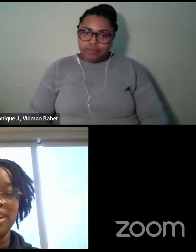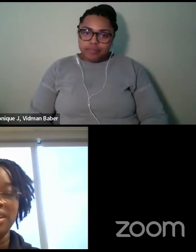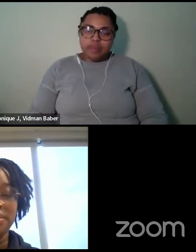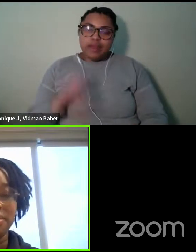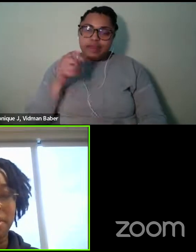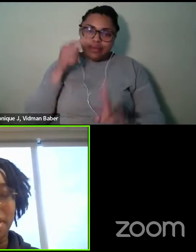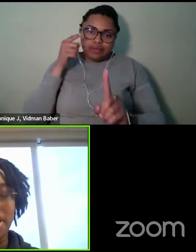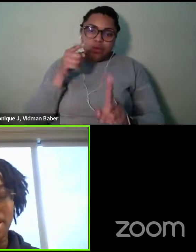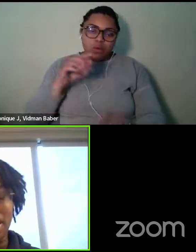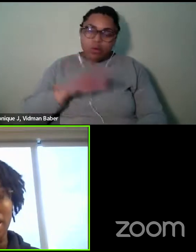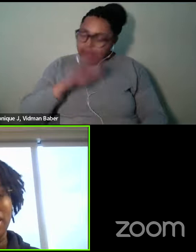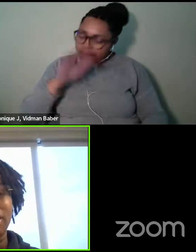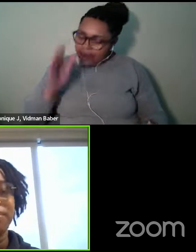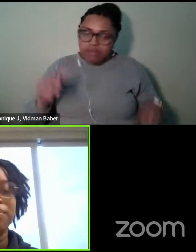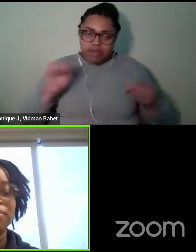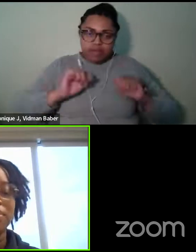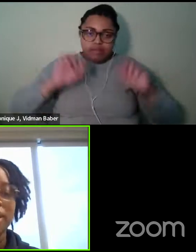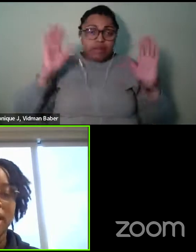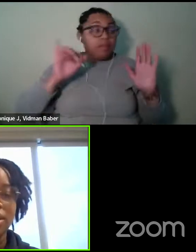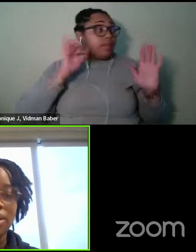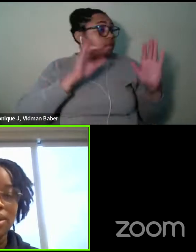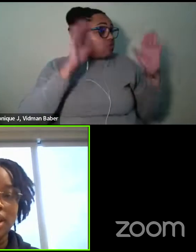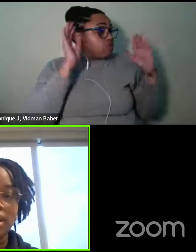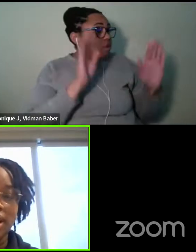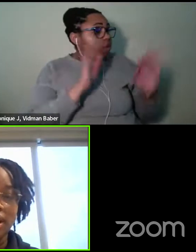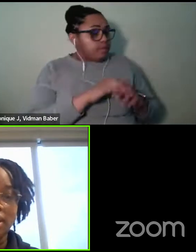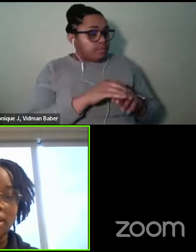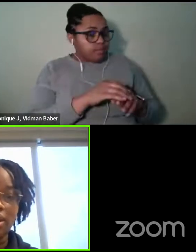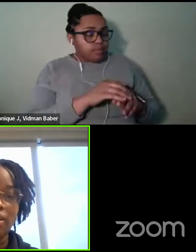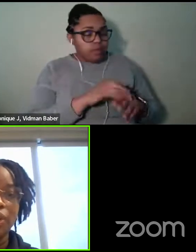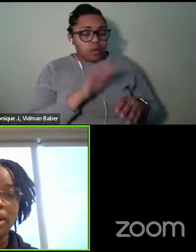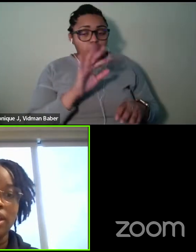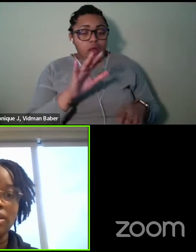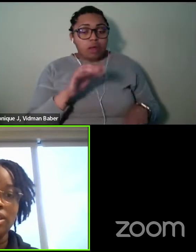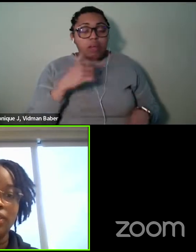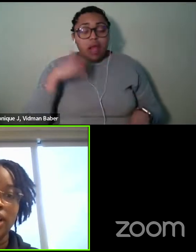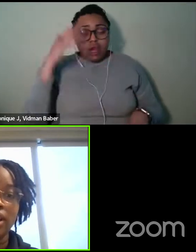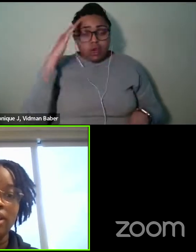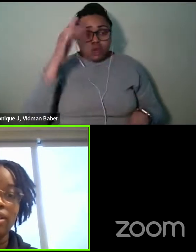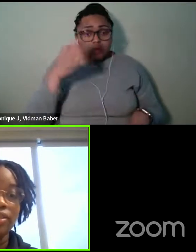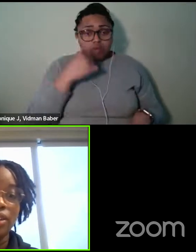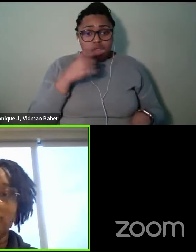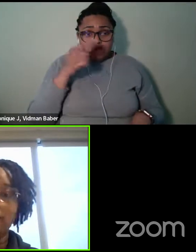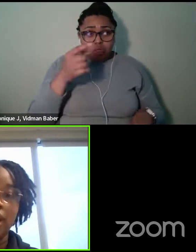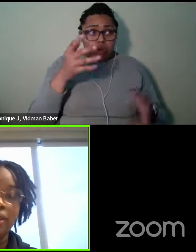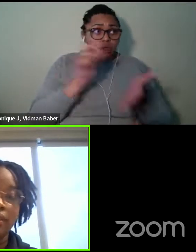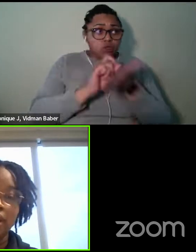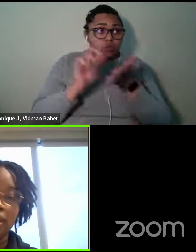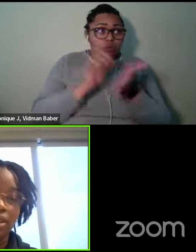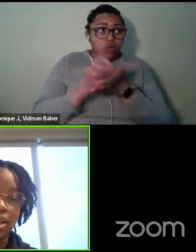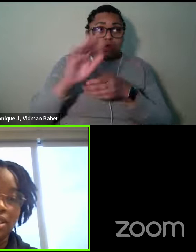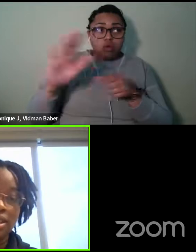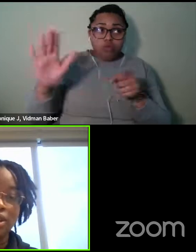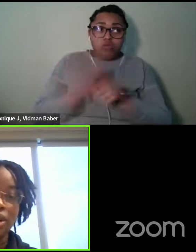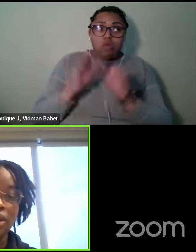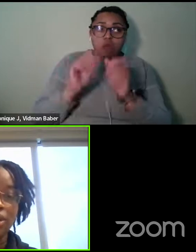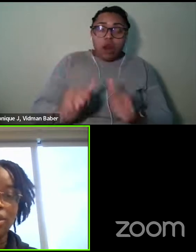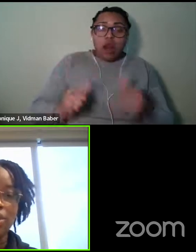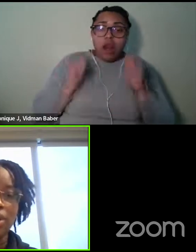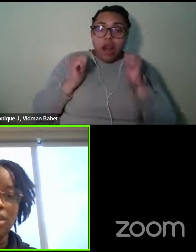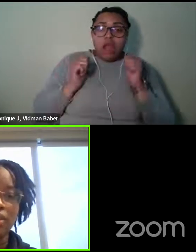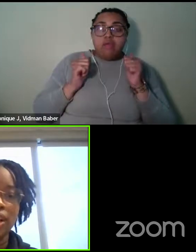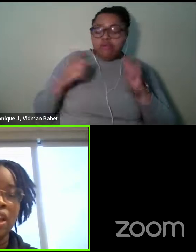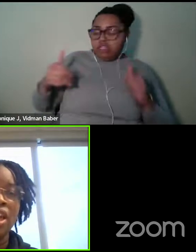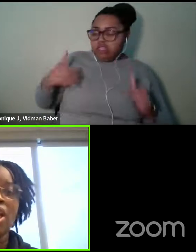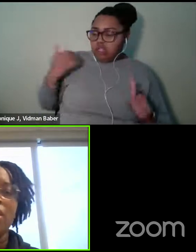That's great. Um, I know you said that you wanted to write your whole life, like as a little girl,